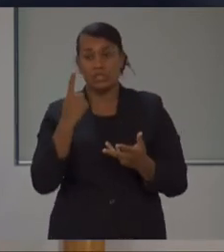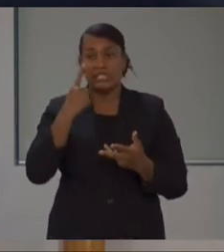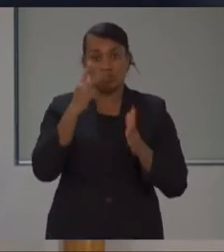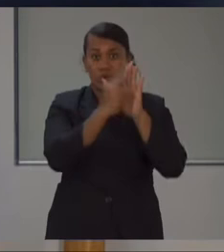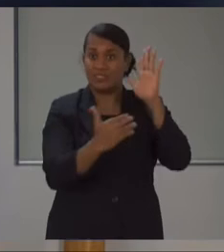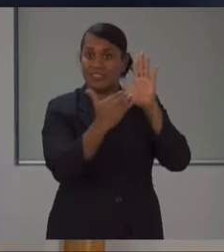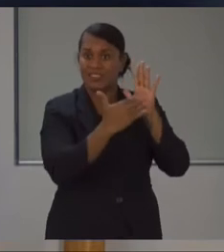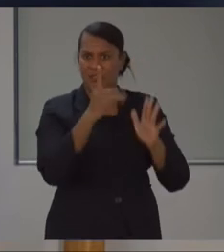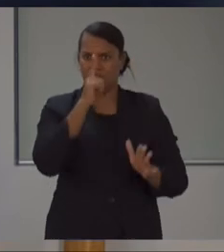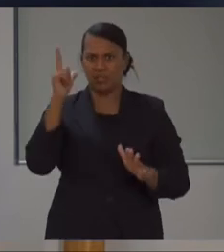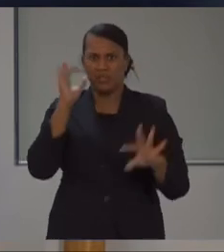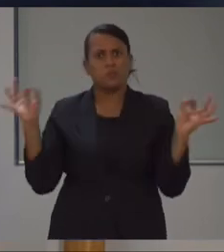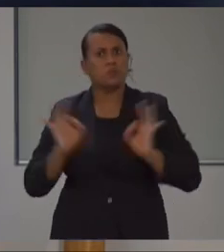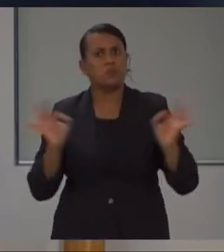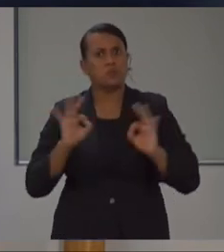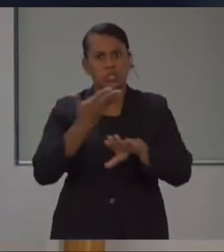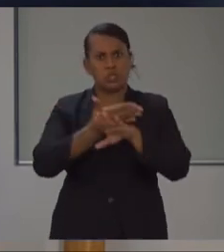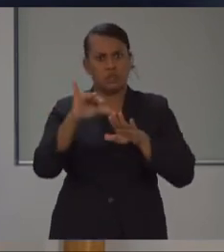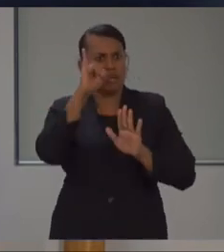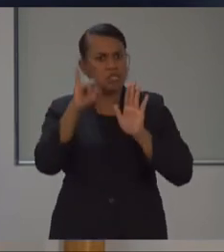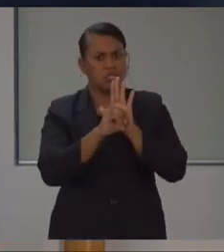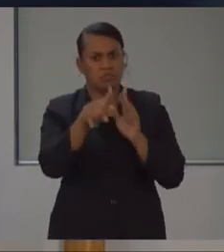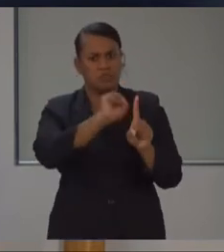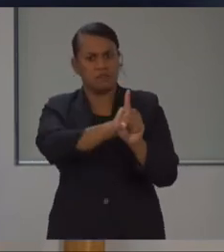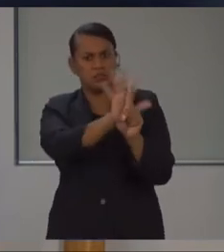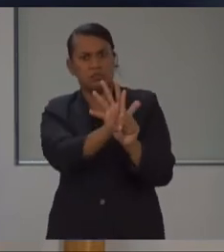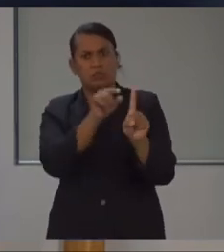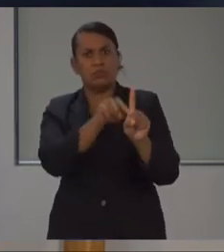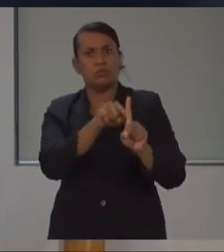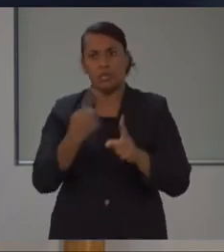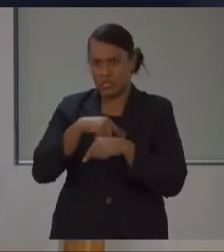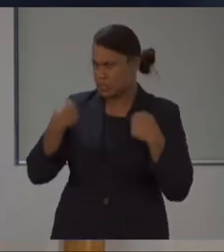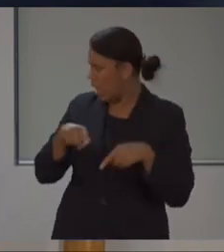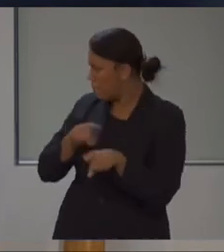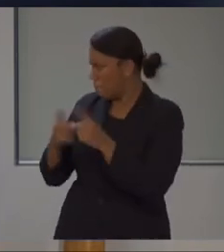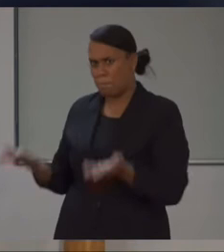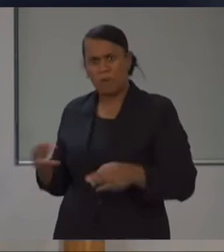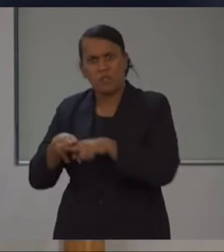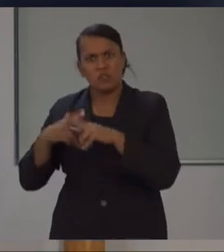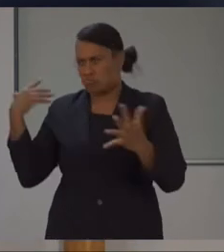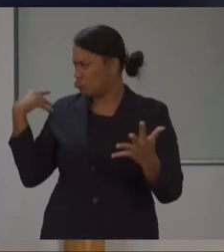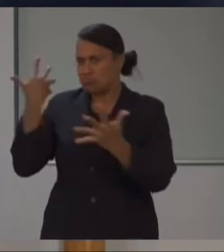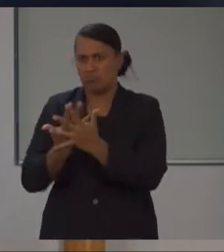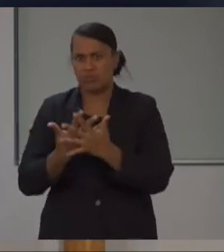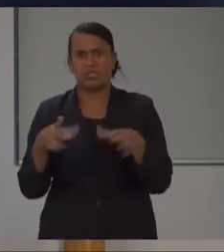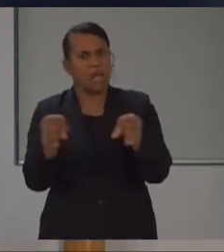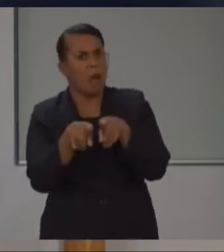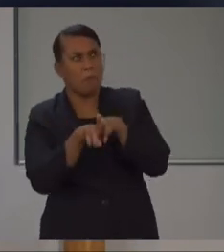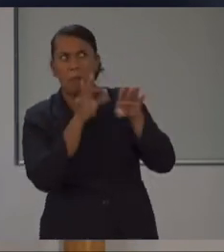cases, similar to some of the data that we've been having here in Fiji over the last few days and weeks,